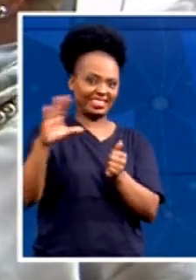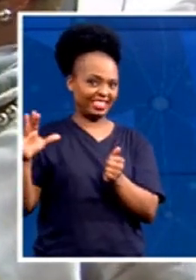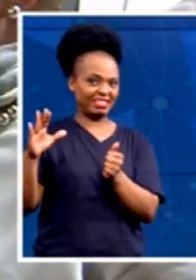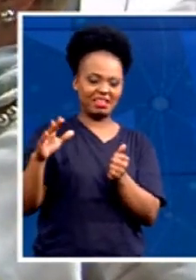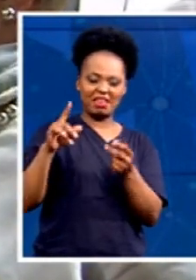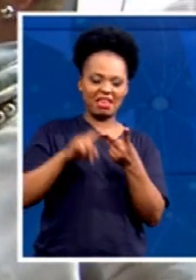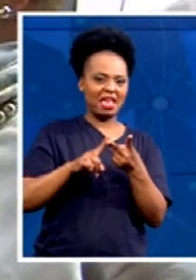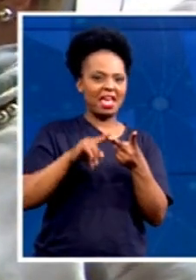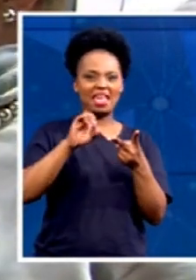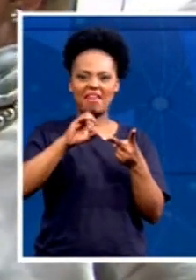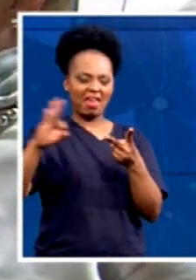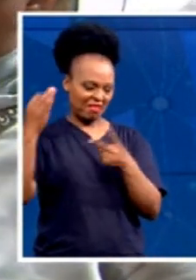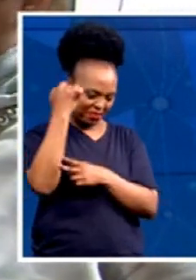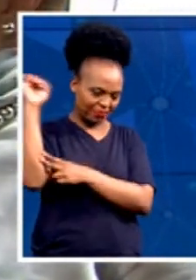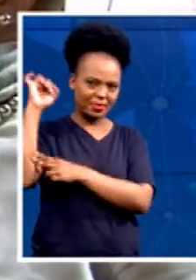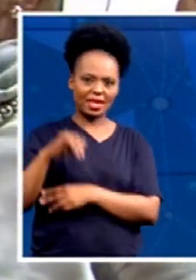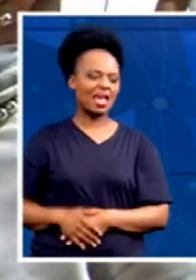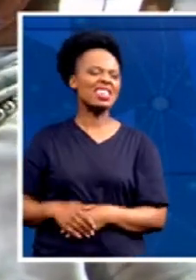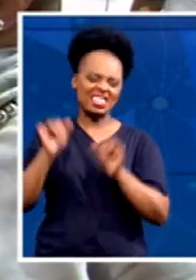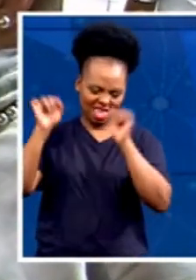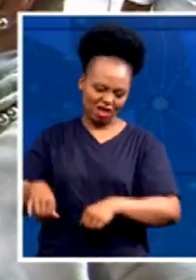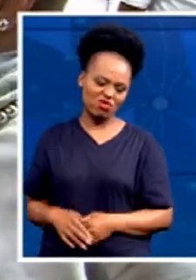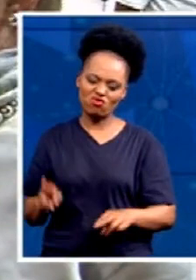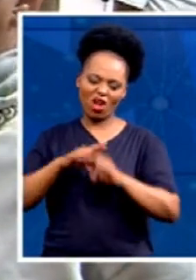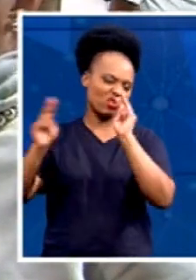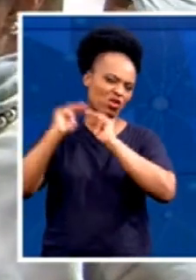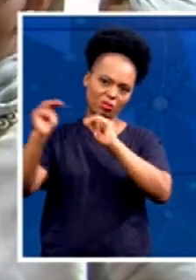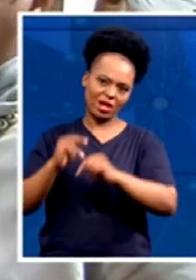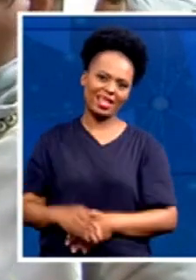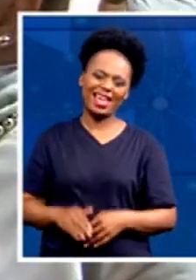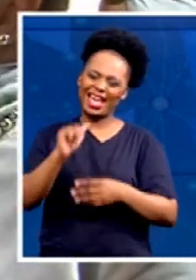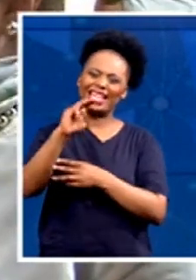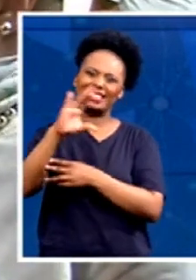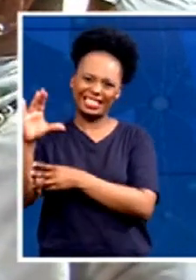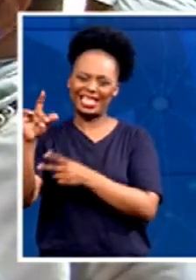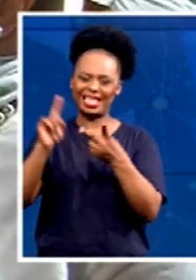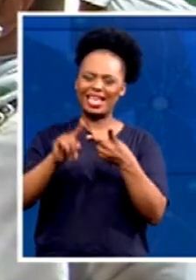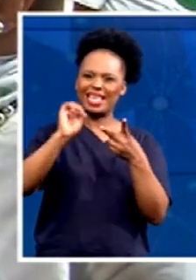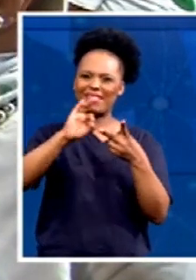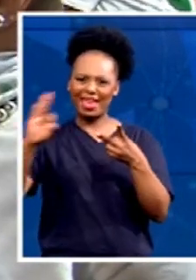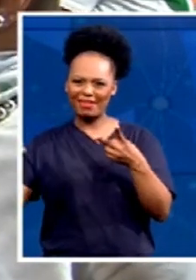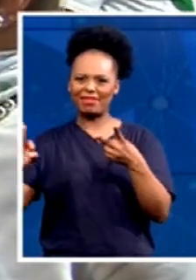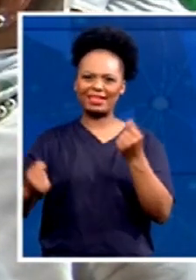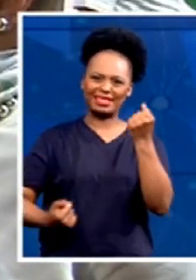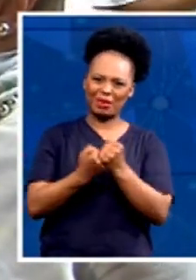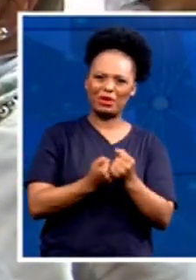negotiable. The ANC and the EFF, they are supporting BEE. They're supporting affirmative action and we cannot